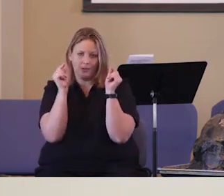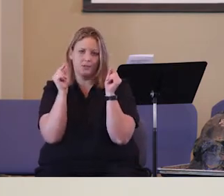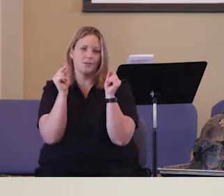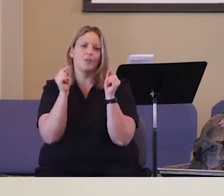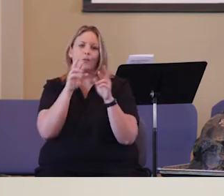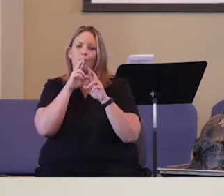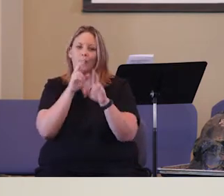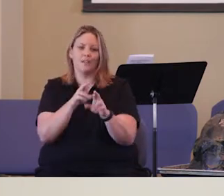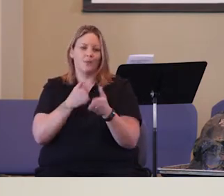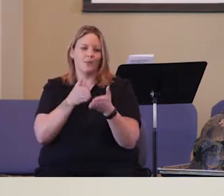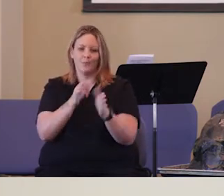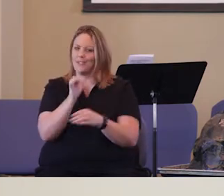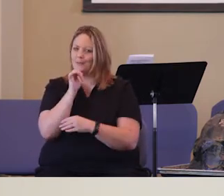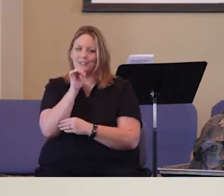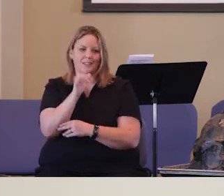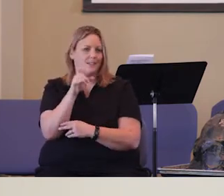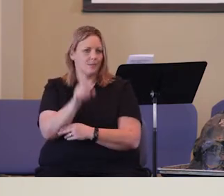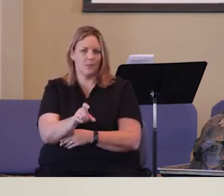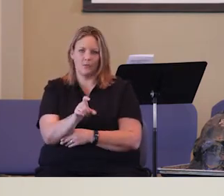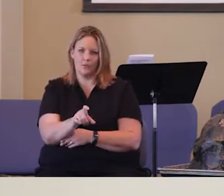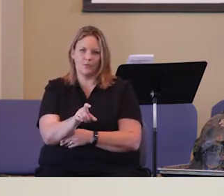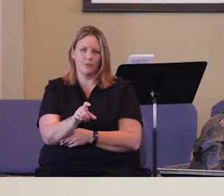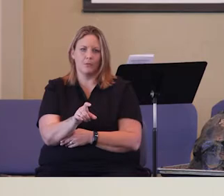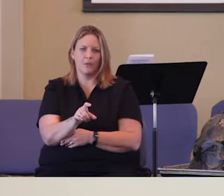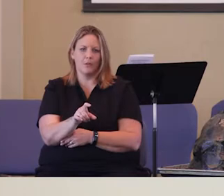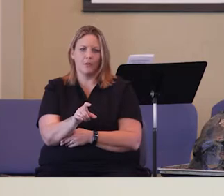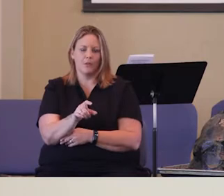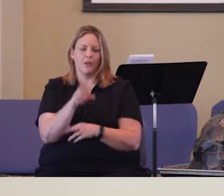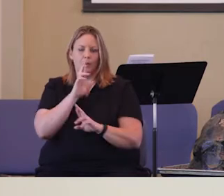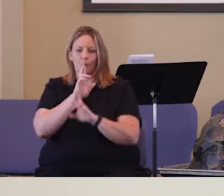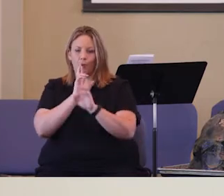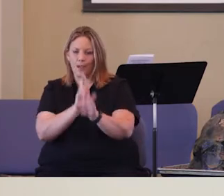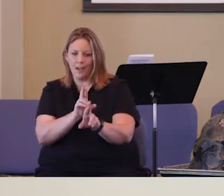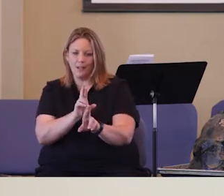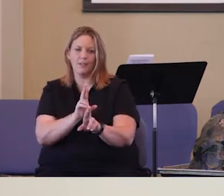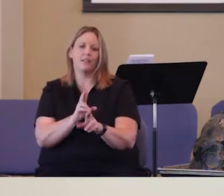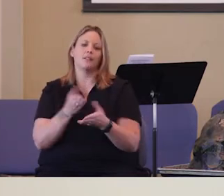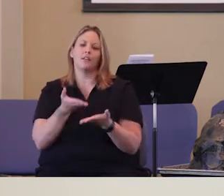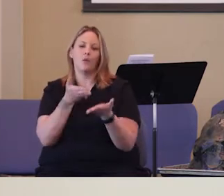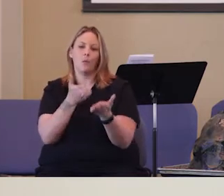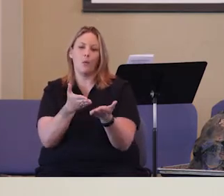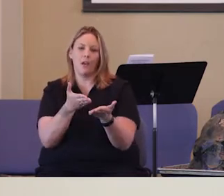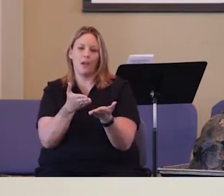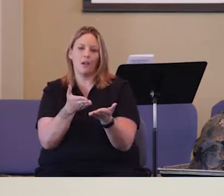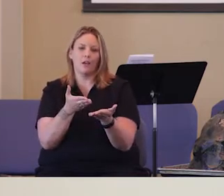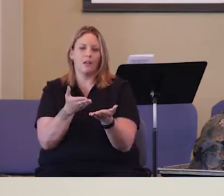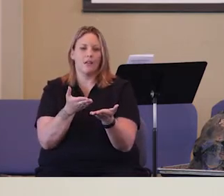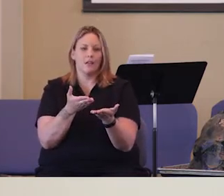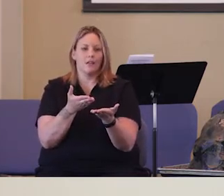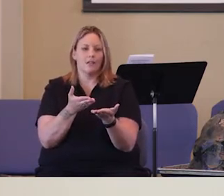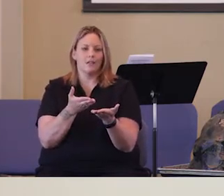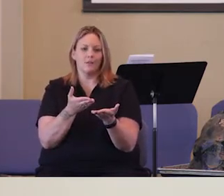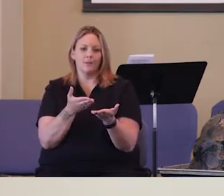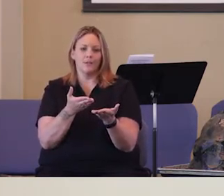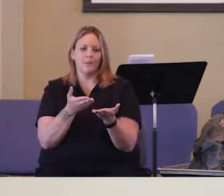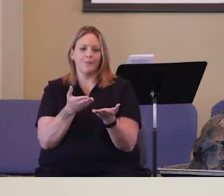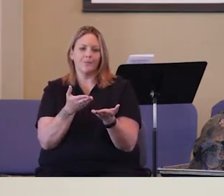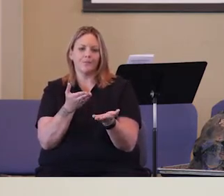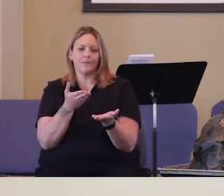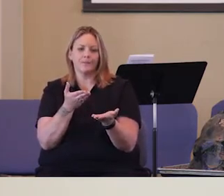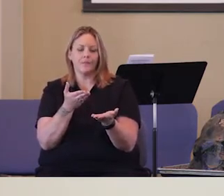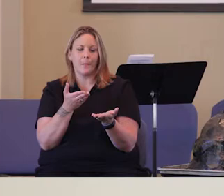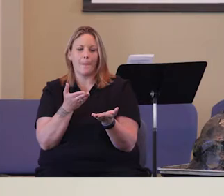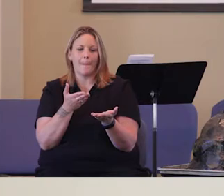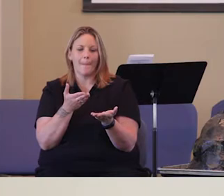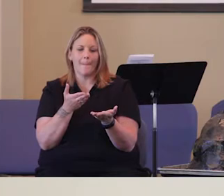he wasn't supposed to. He reacted in a way that was substantiated, that